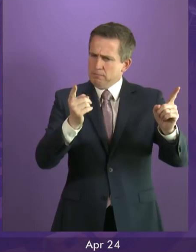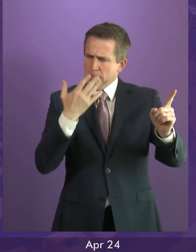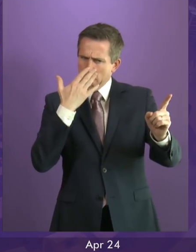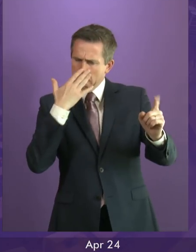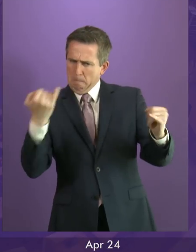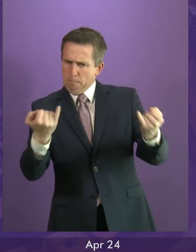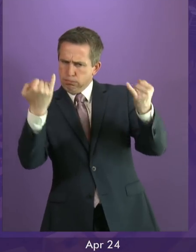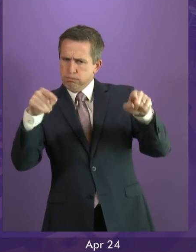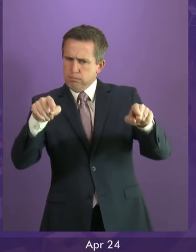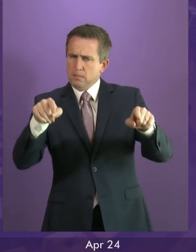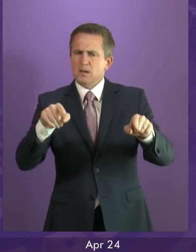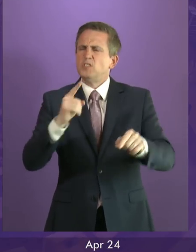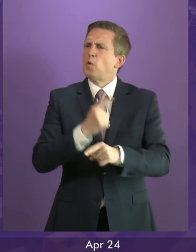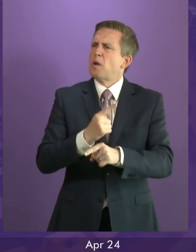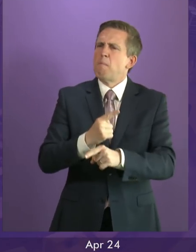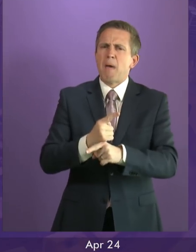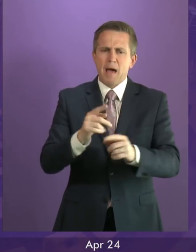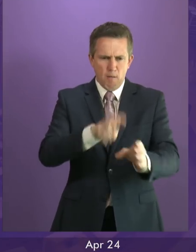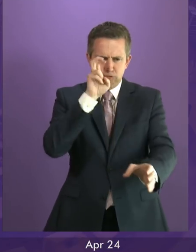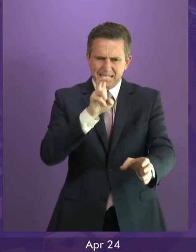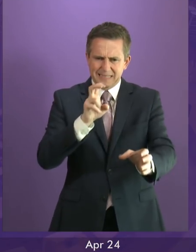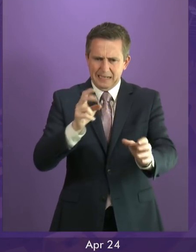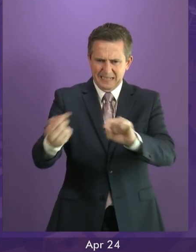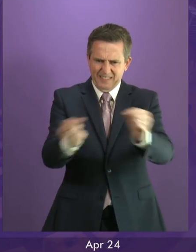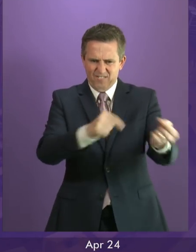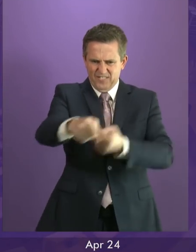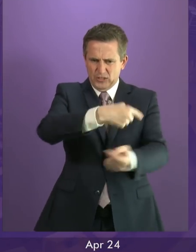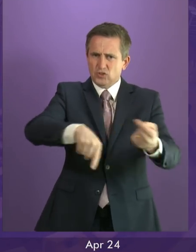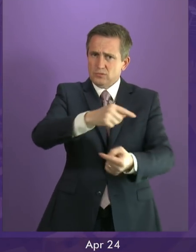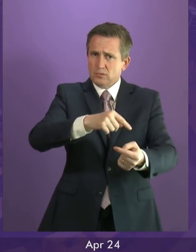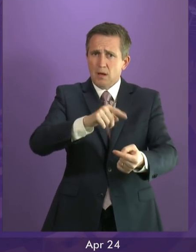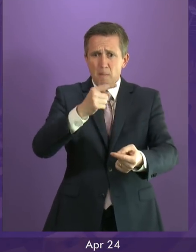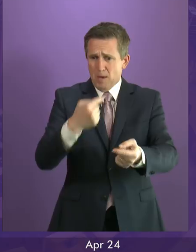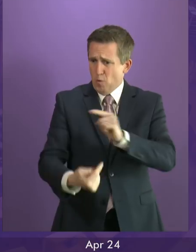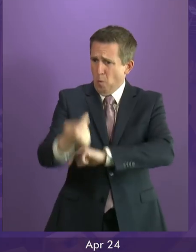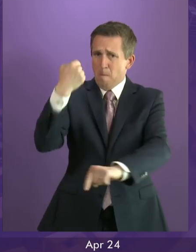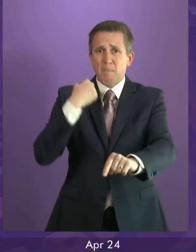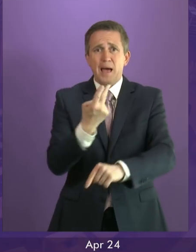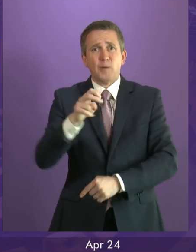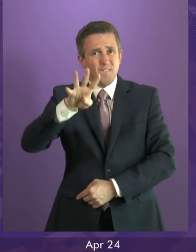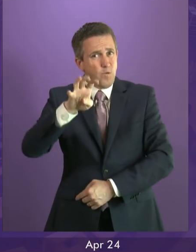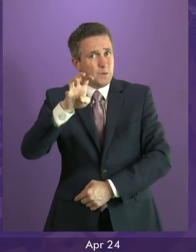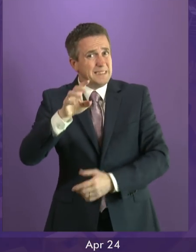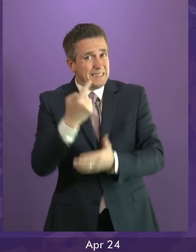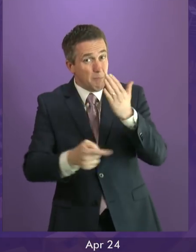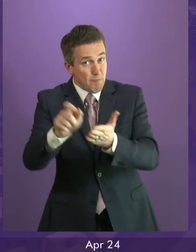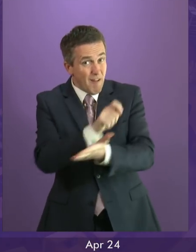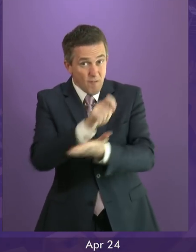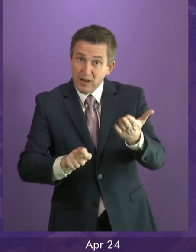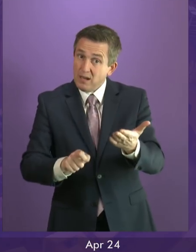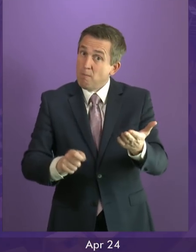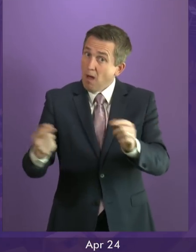about so much division over Brexit. Does she recognise that for many, this was the experience and legacy of the 2014 referendum?